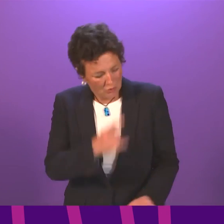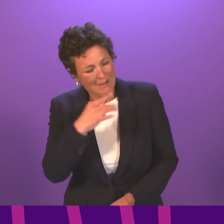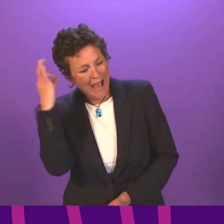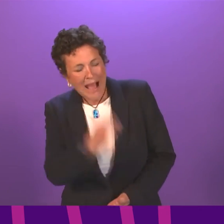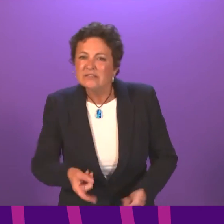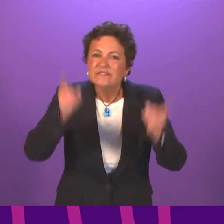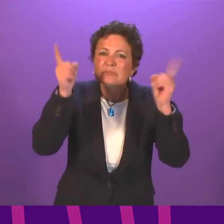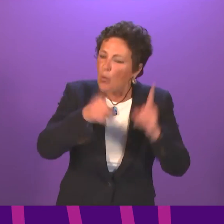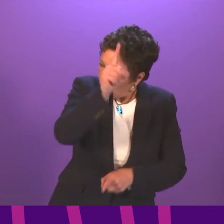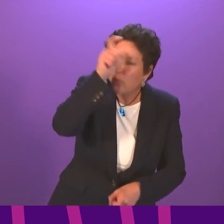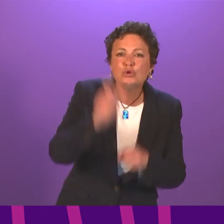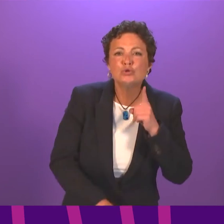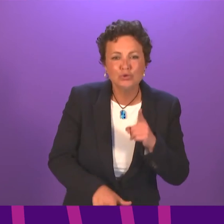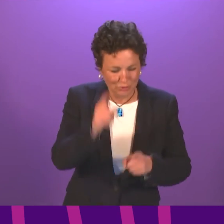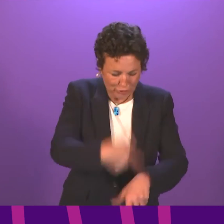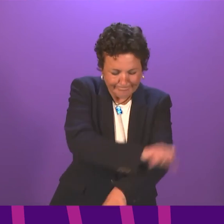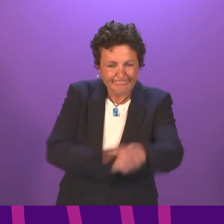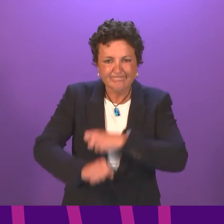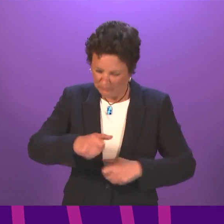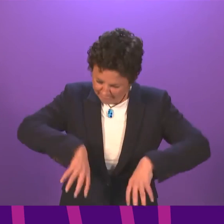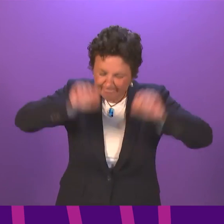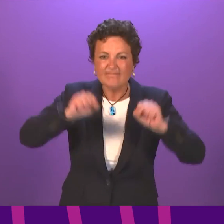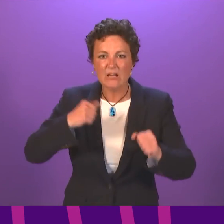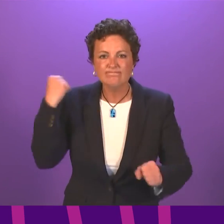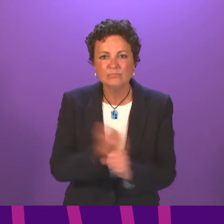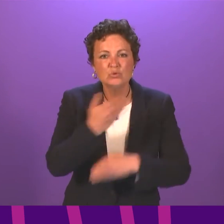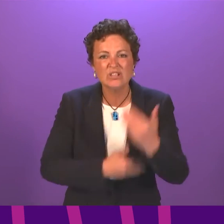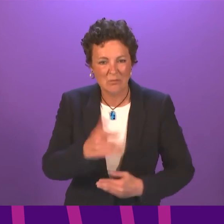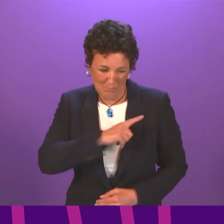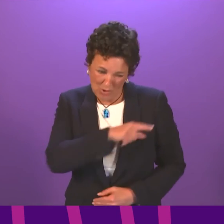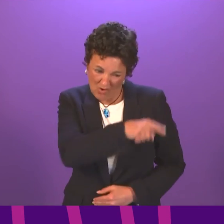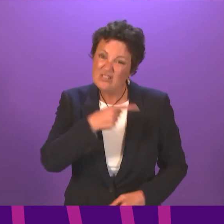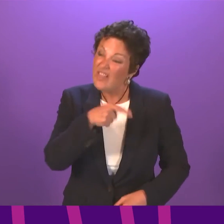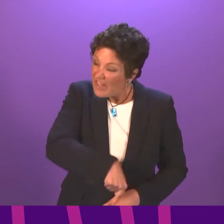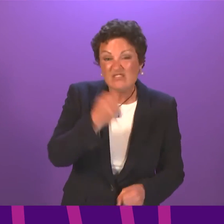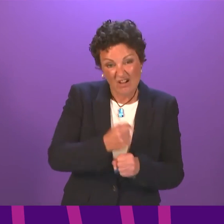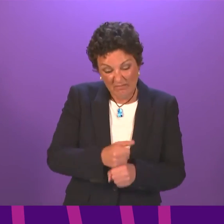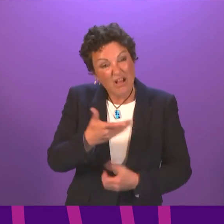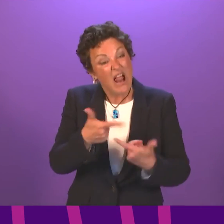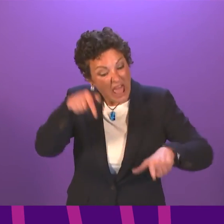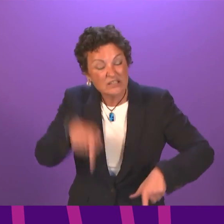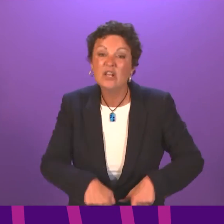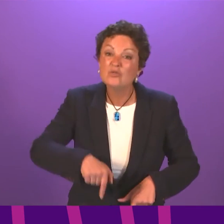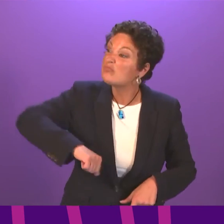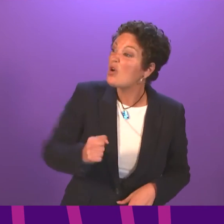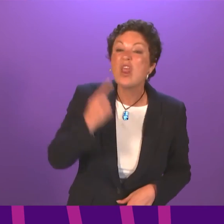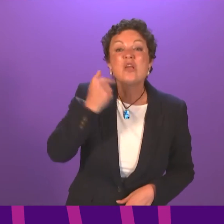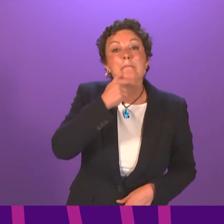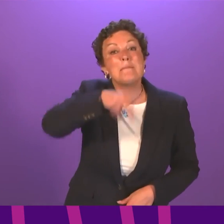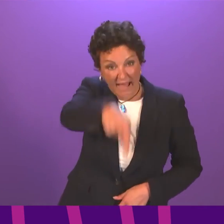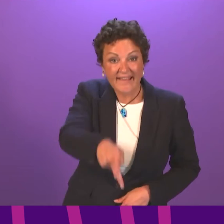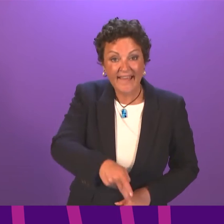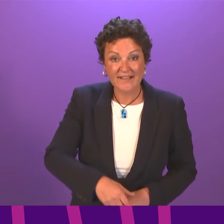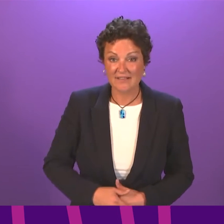take for the First Minister to step in and act before this government lets down Scotland's young people all over again? First Minister.